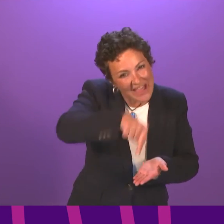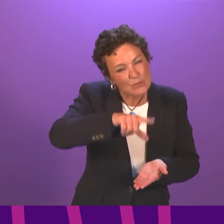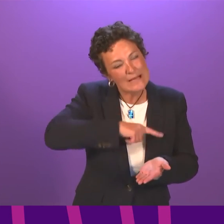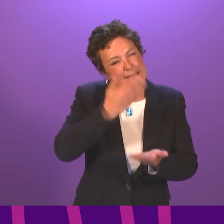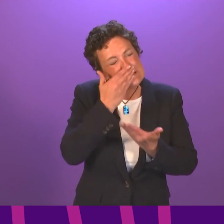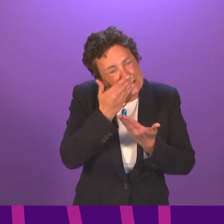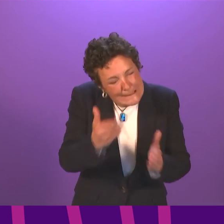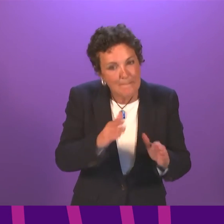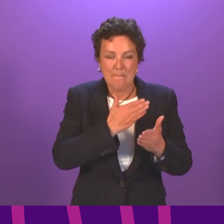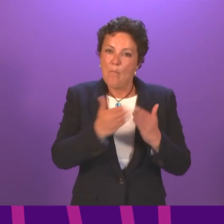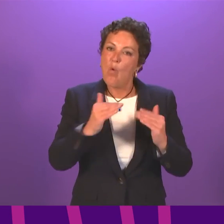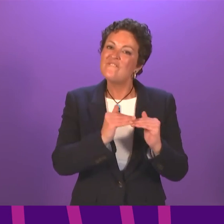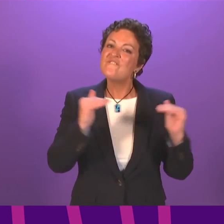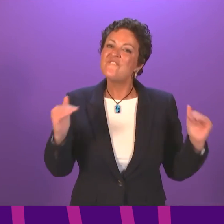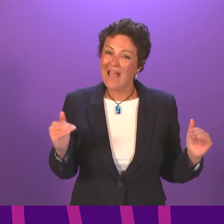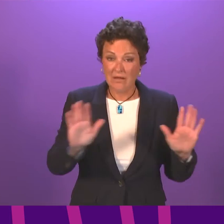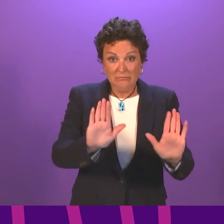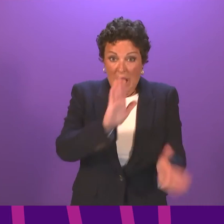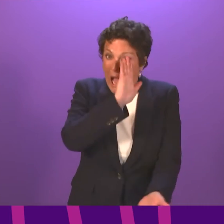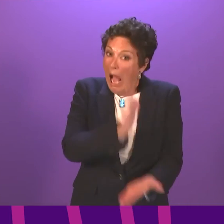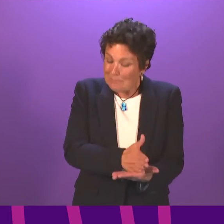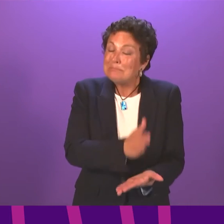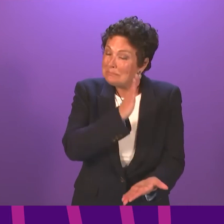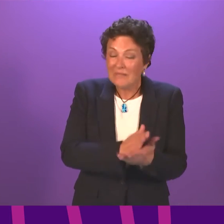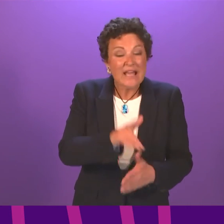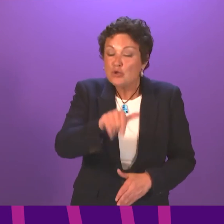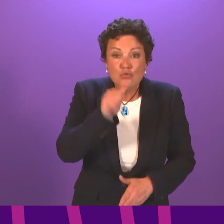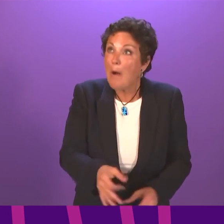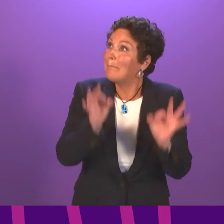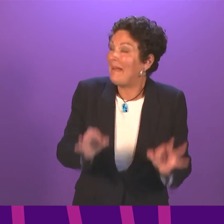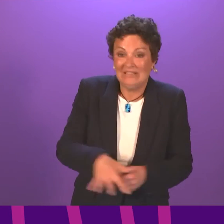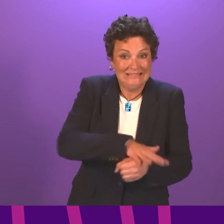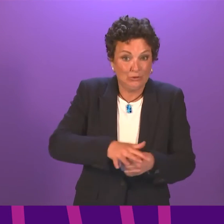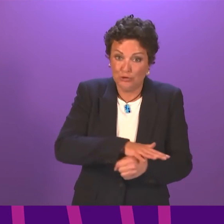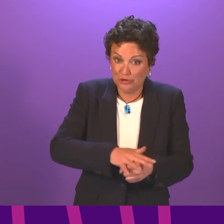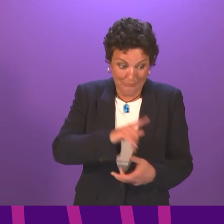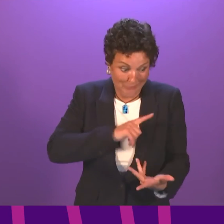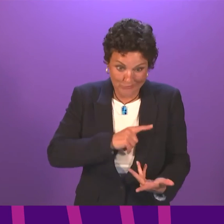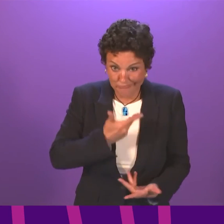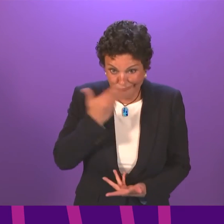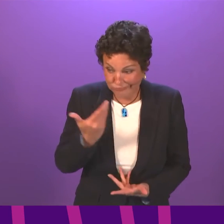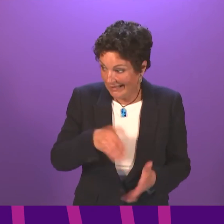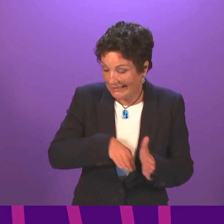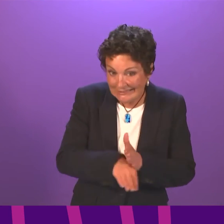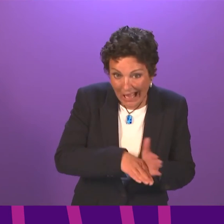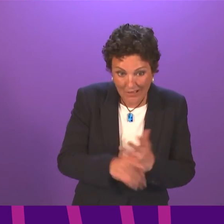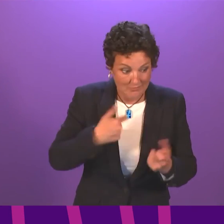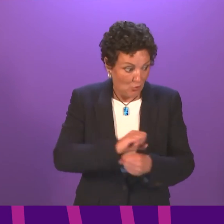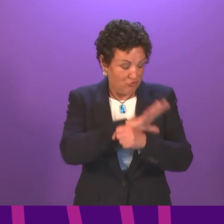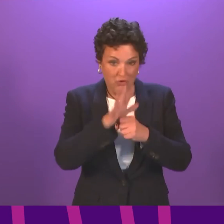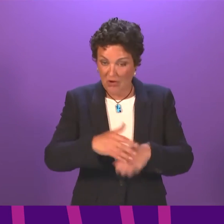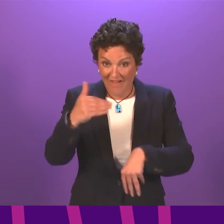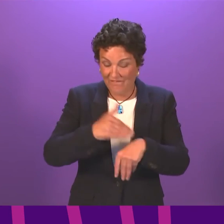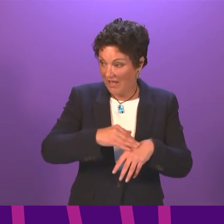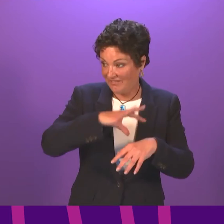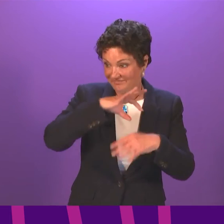way of doing this. So this is genuinely in an imperfect situation because the lack of exams, the situation the pandemic has created